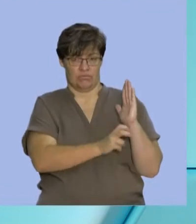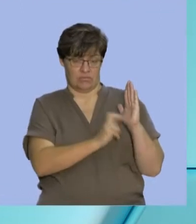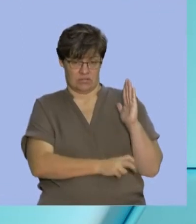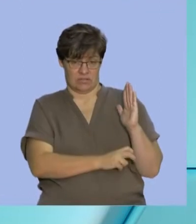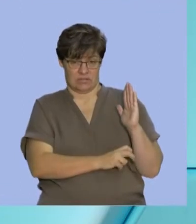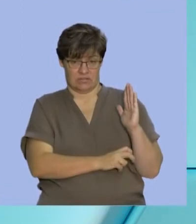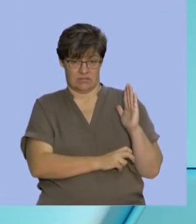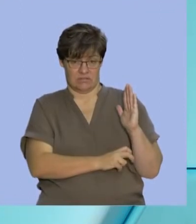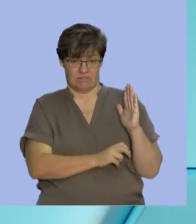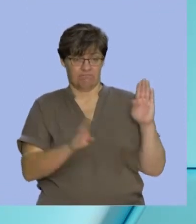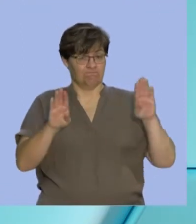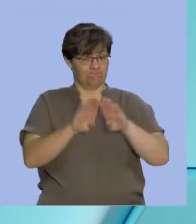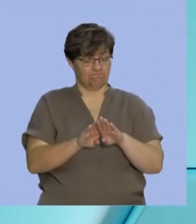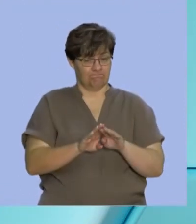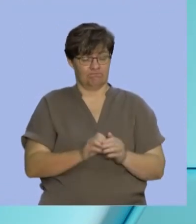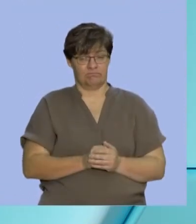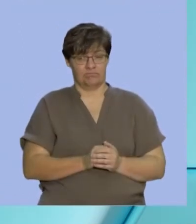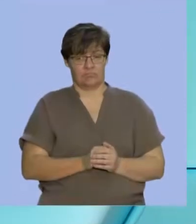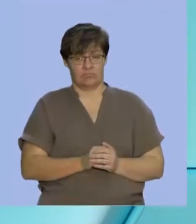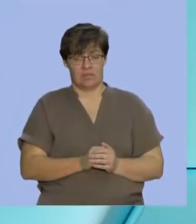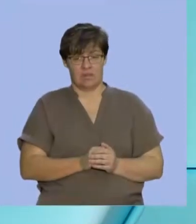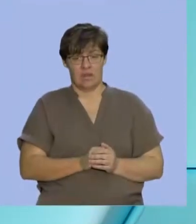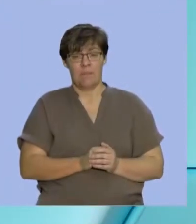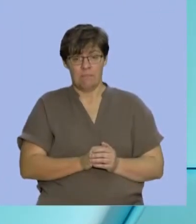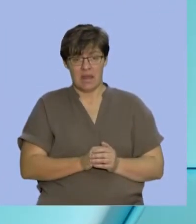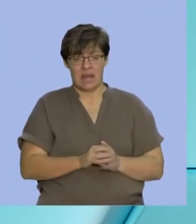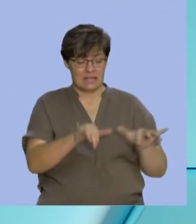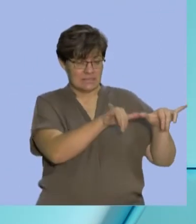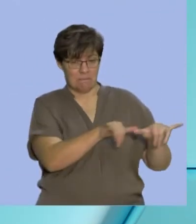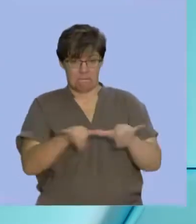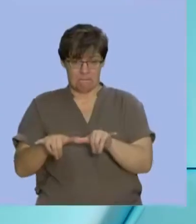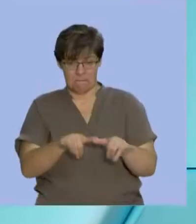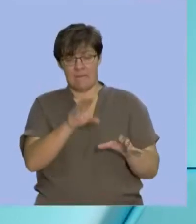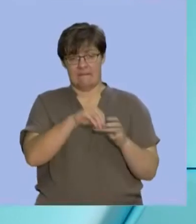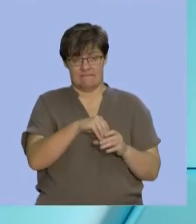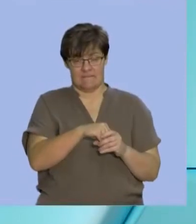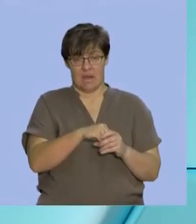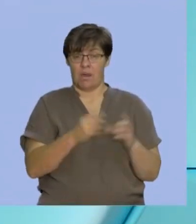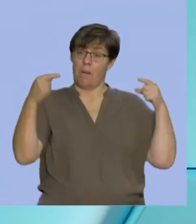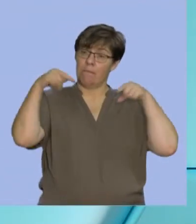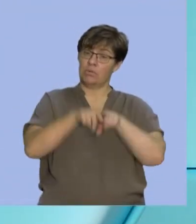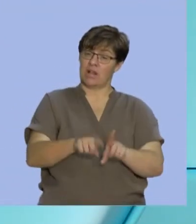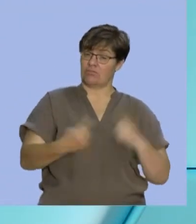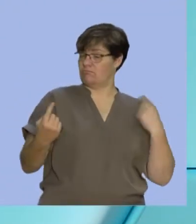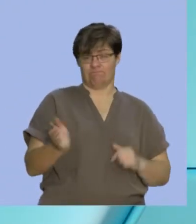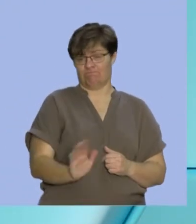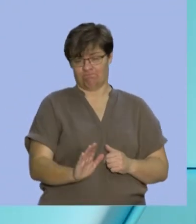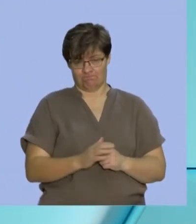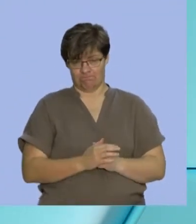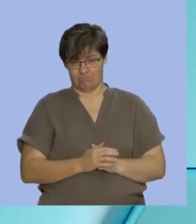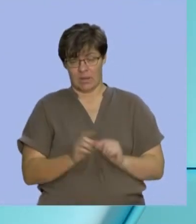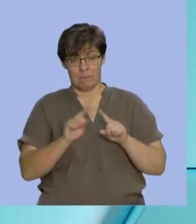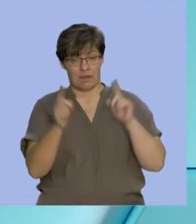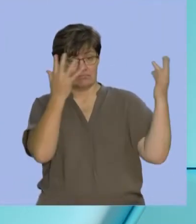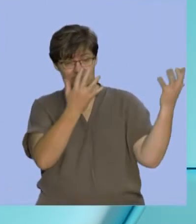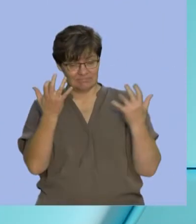intersection. Remember, there are common elements, and these are not mutually exclusive. But in the calculation, let's do